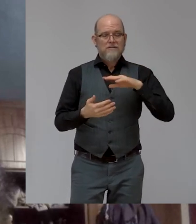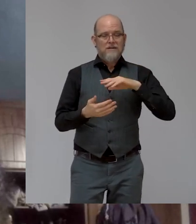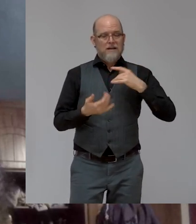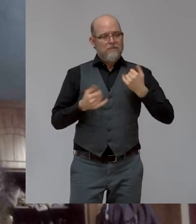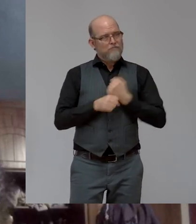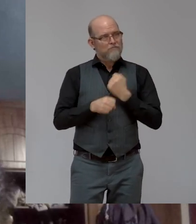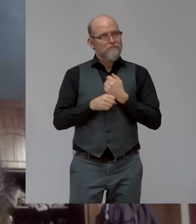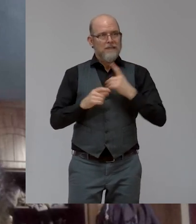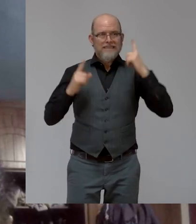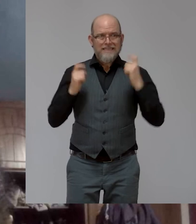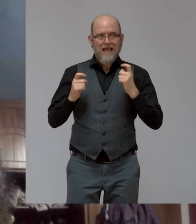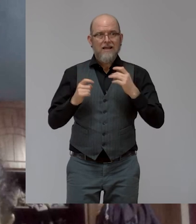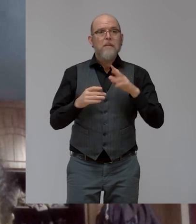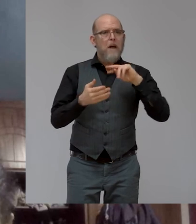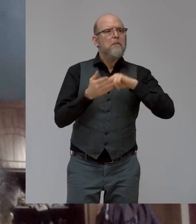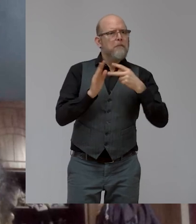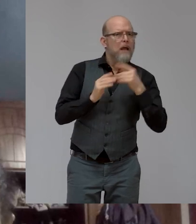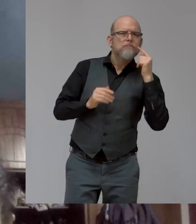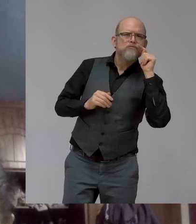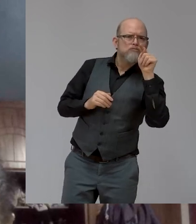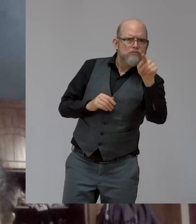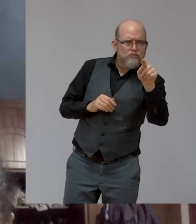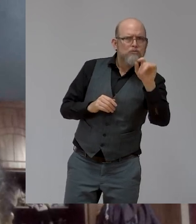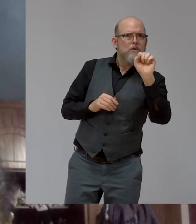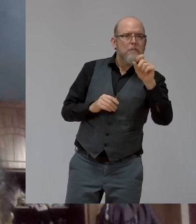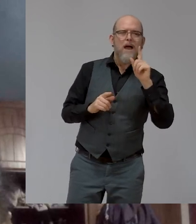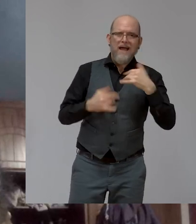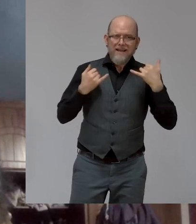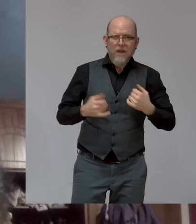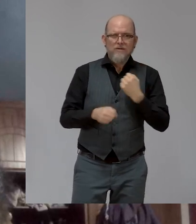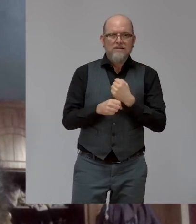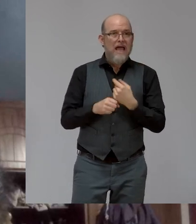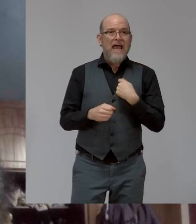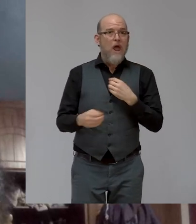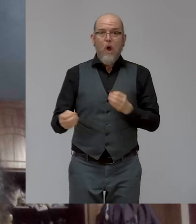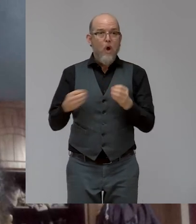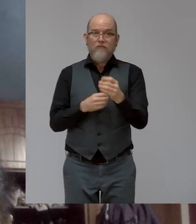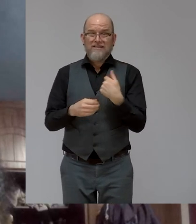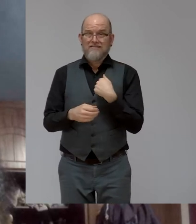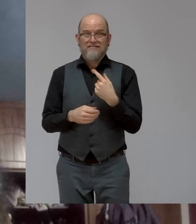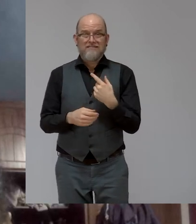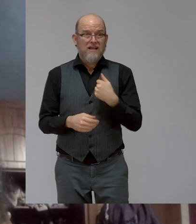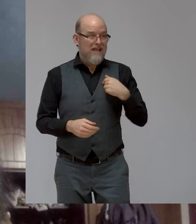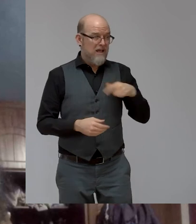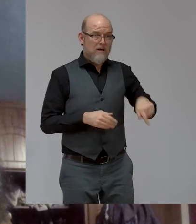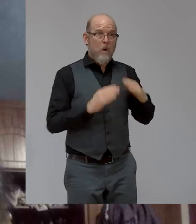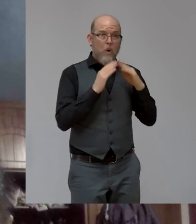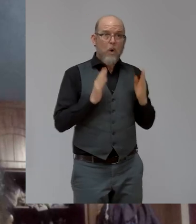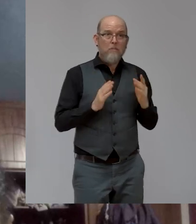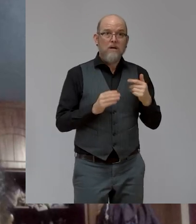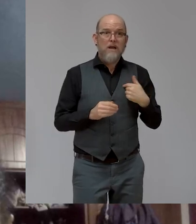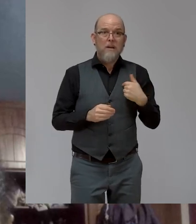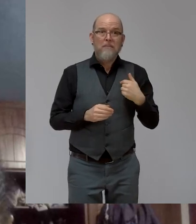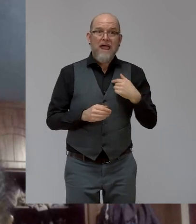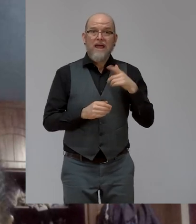office and that I have been working from last April onwards? Not seeing like any of my colleagues in India, Canada, that we have an